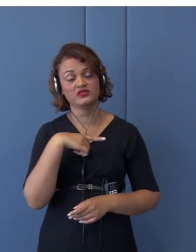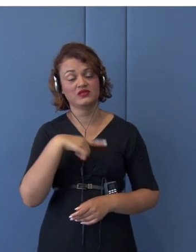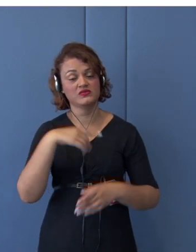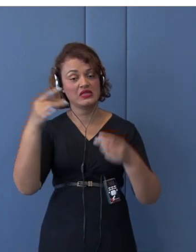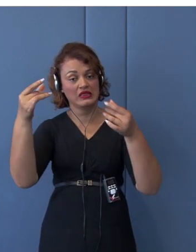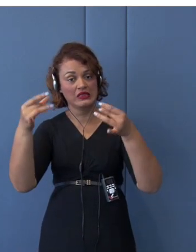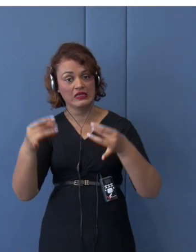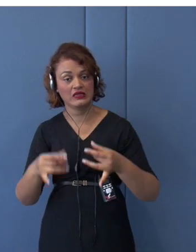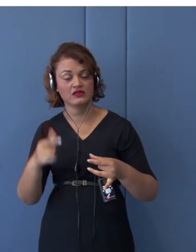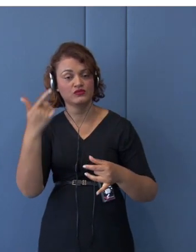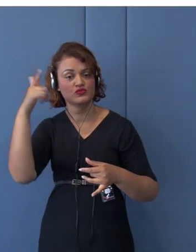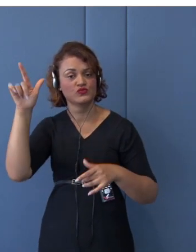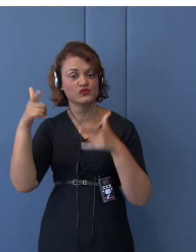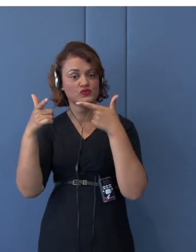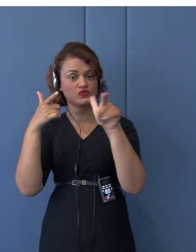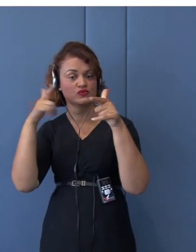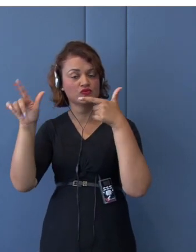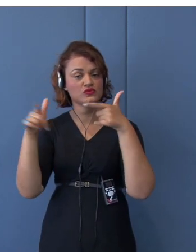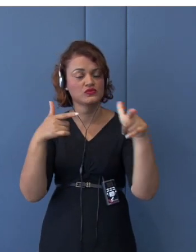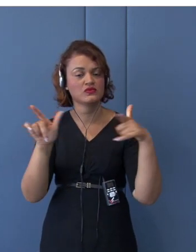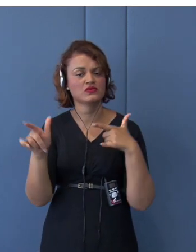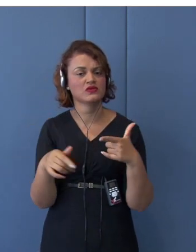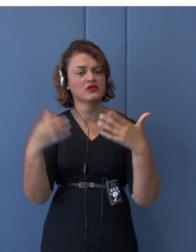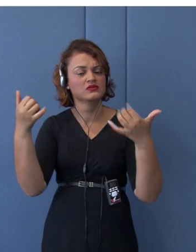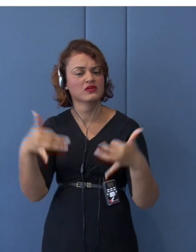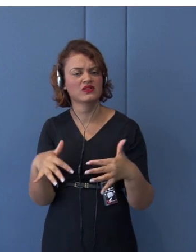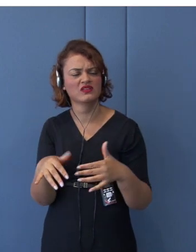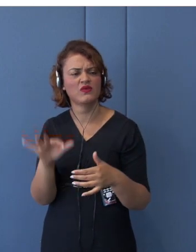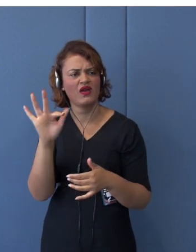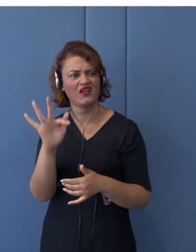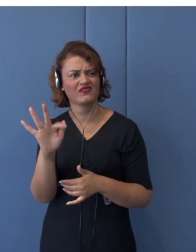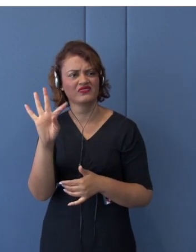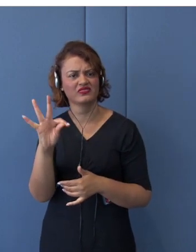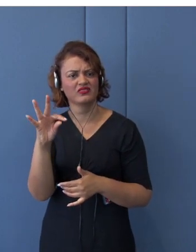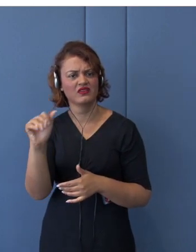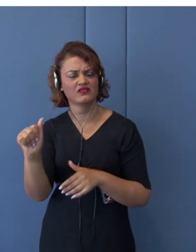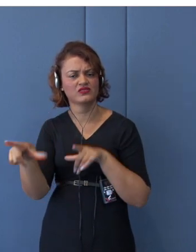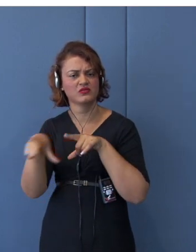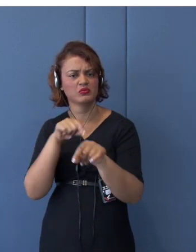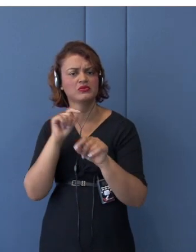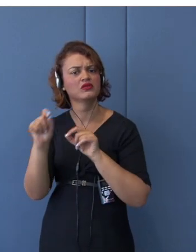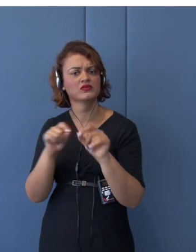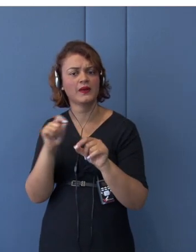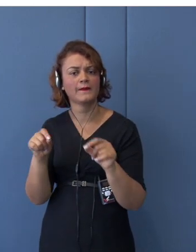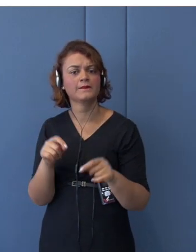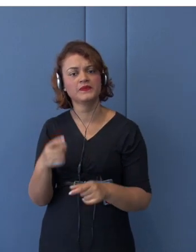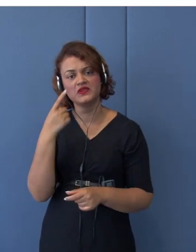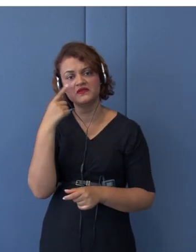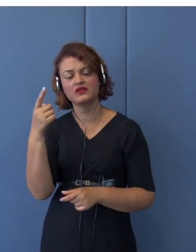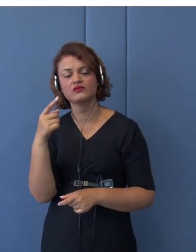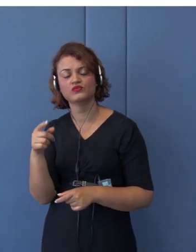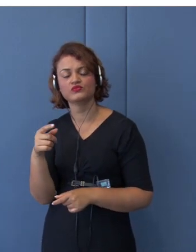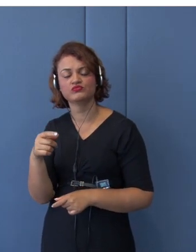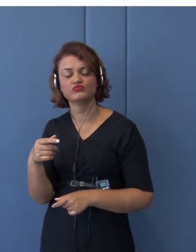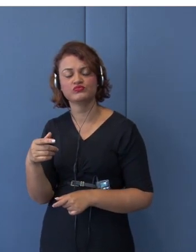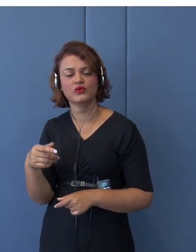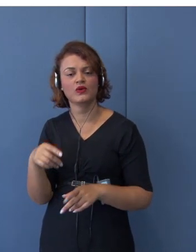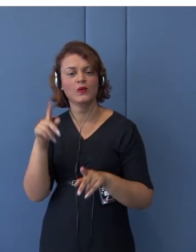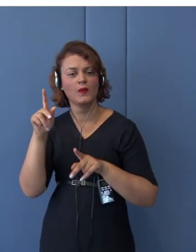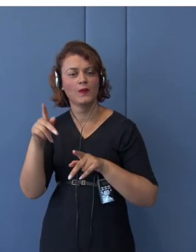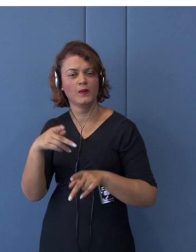Japan's EPAs. I mentioned that government procurement was discussed, but unfortunately,